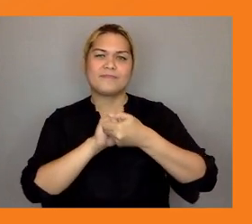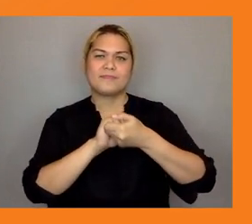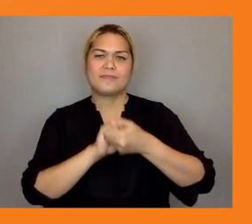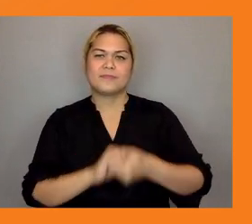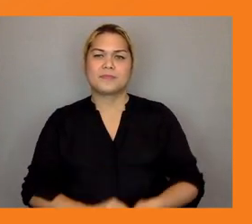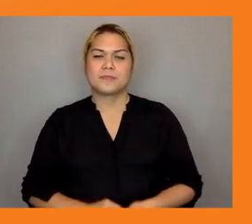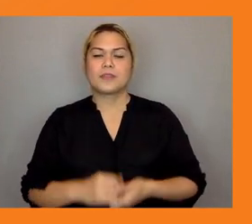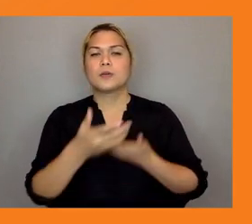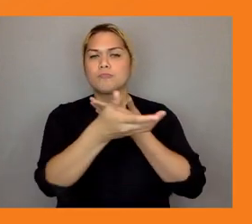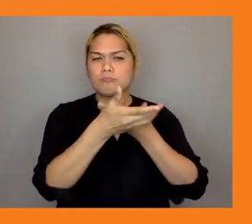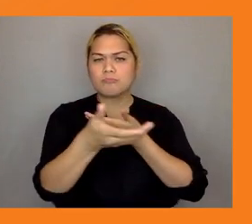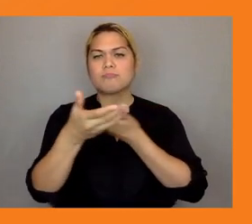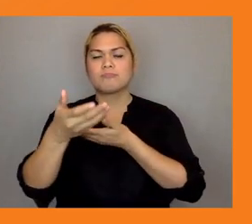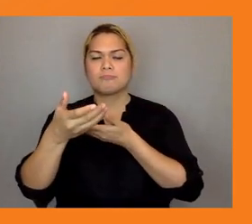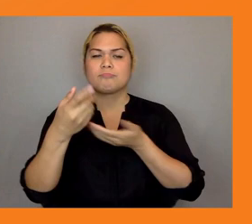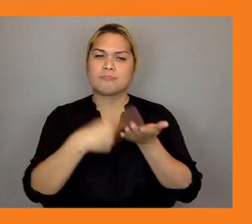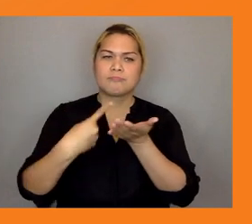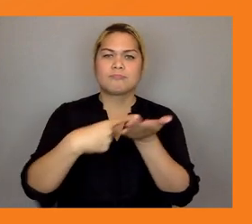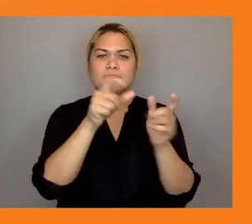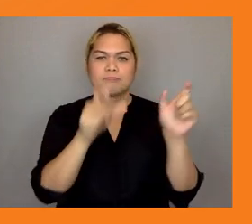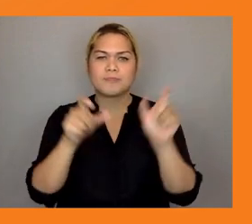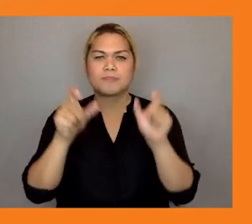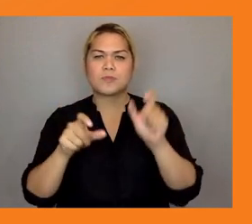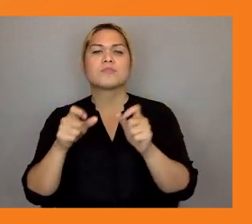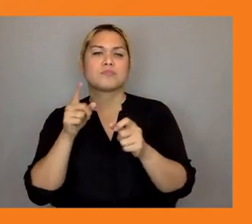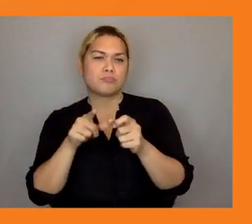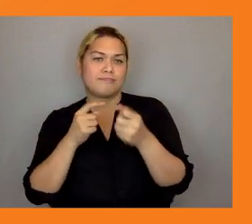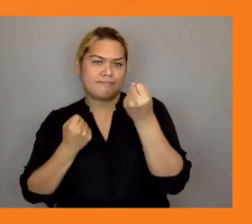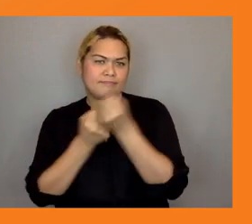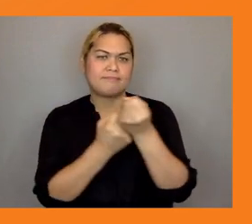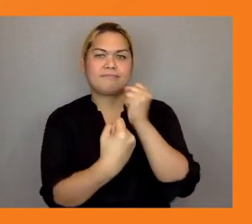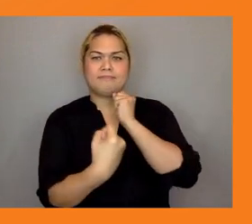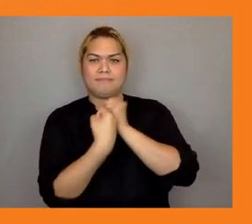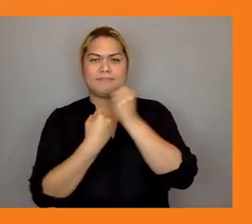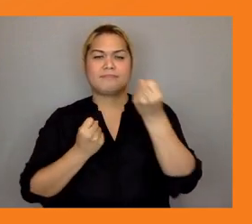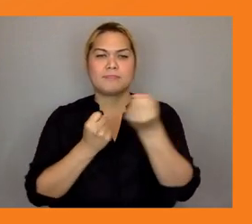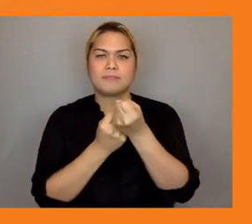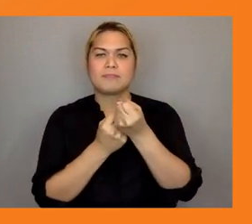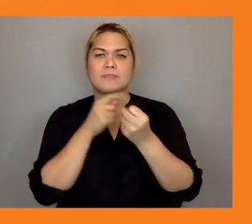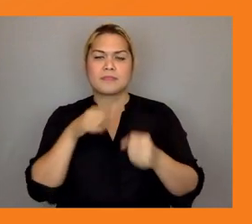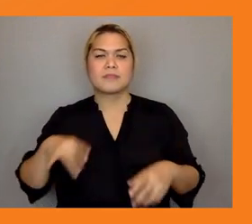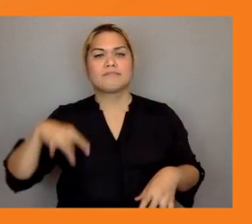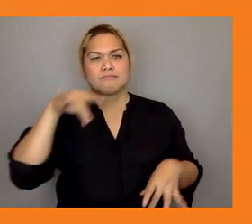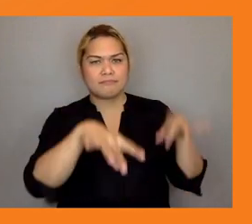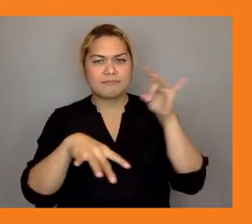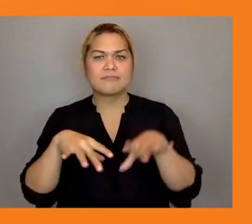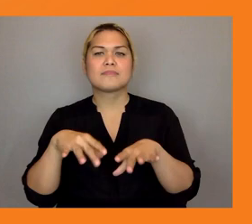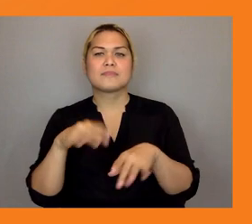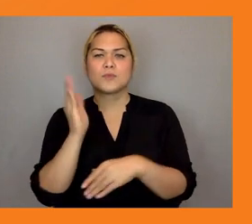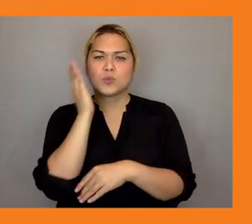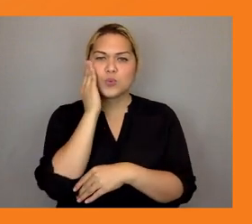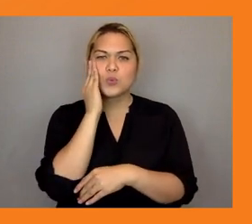able to bring together knowledge and the lived experiences of individuals from different walks of life